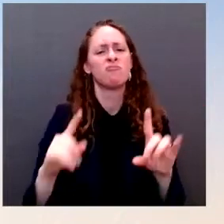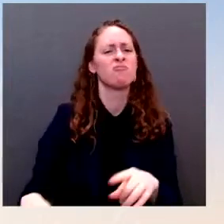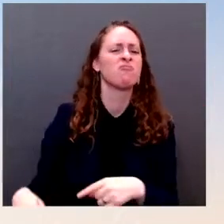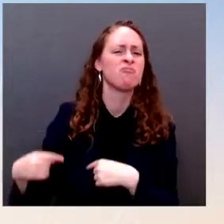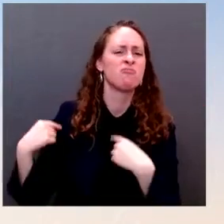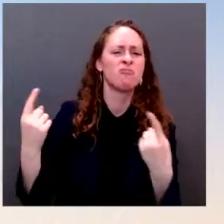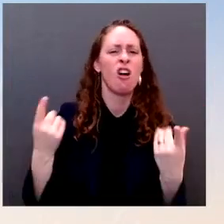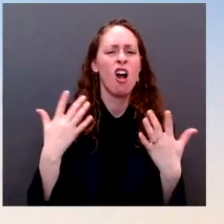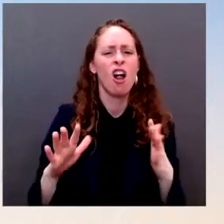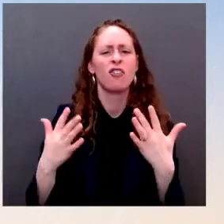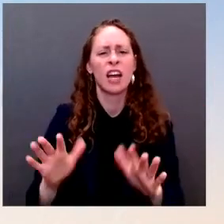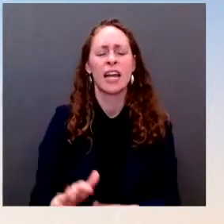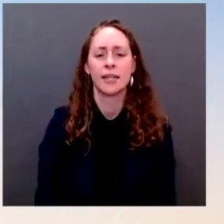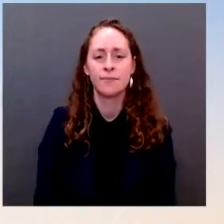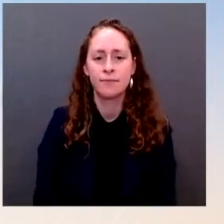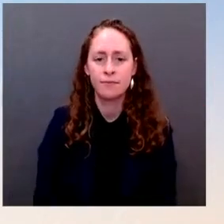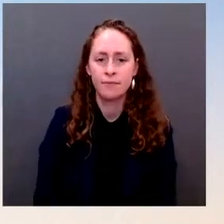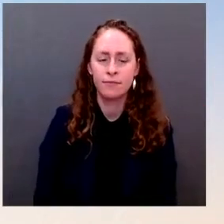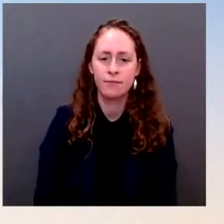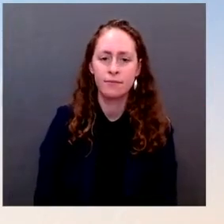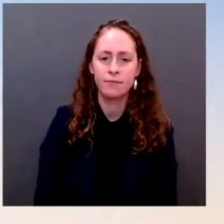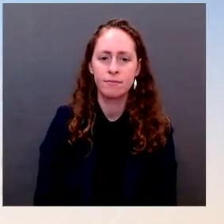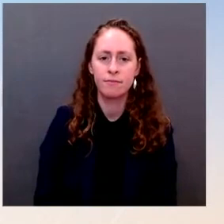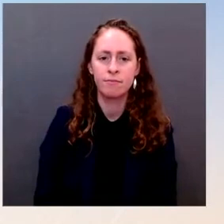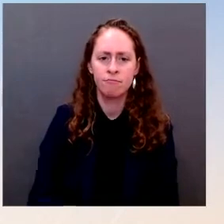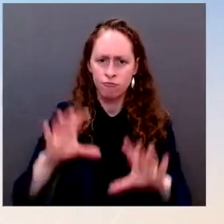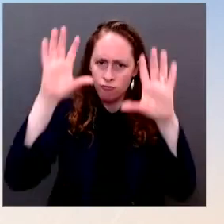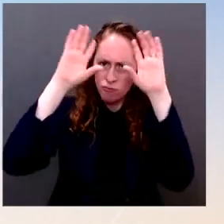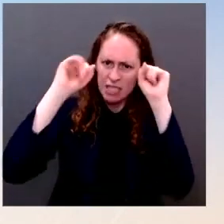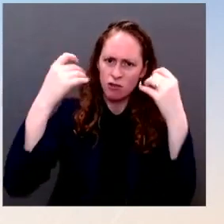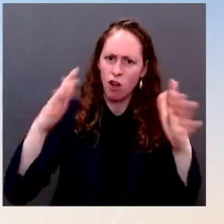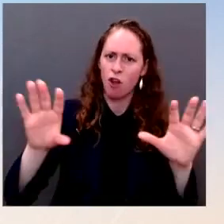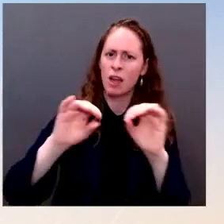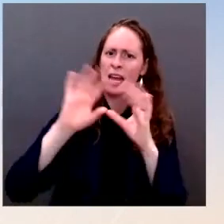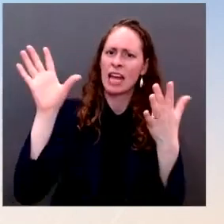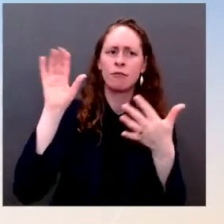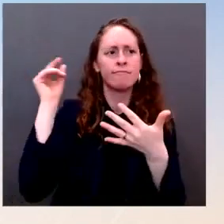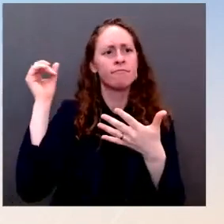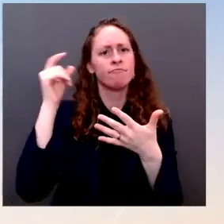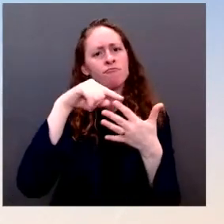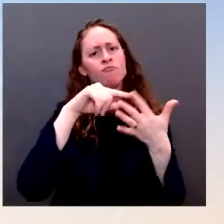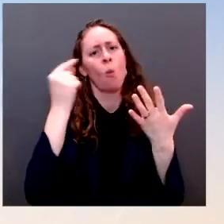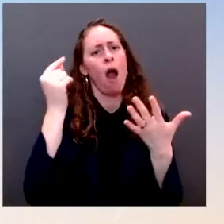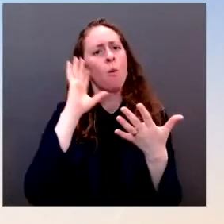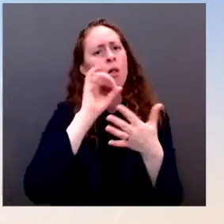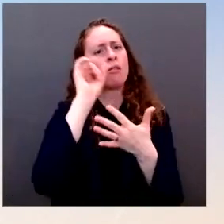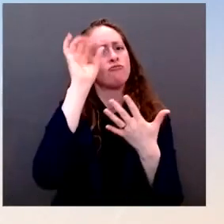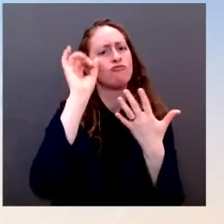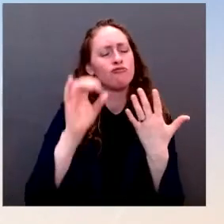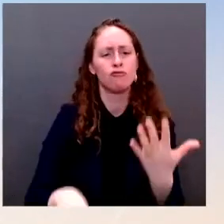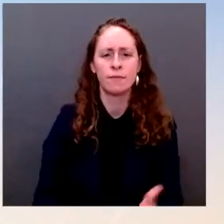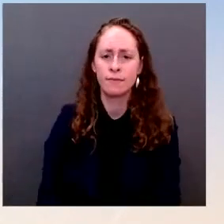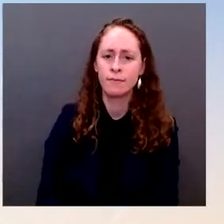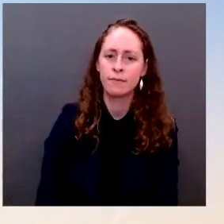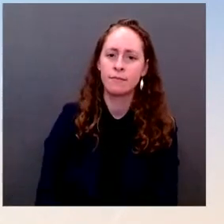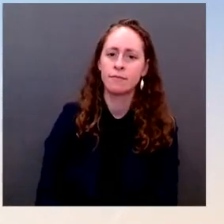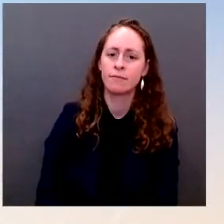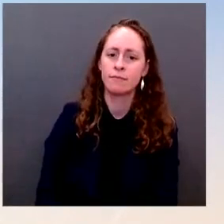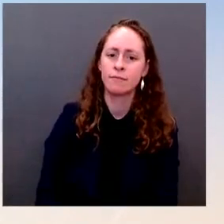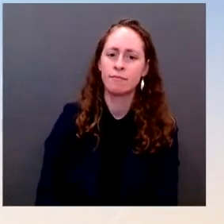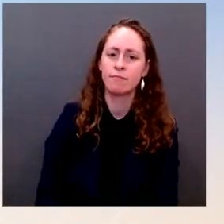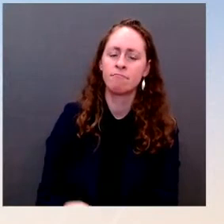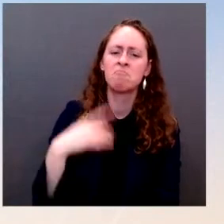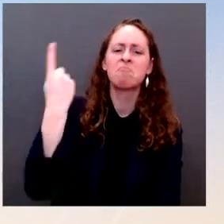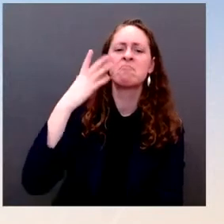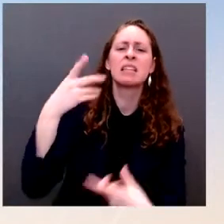visit. And then, moving on to the — to energy. I mean, gas prices are at a seven-year high here in the U.S. Right after OPEC,